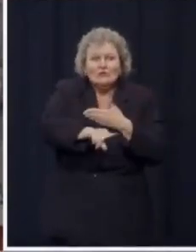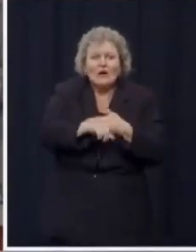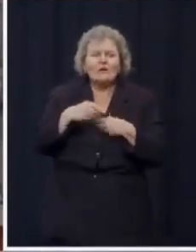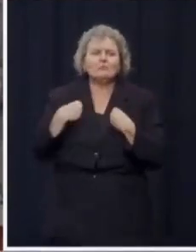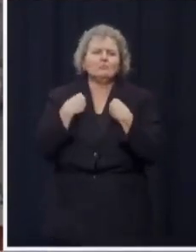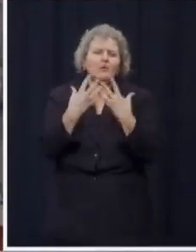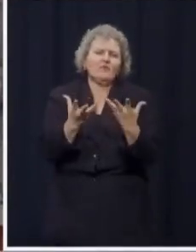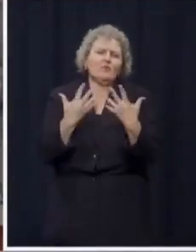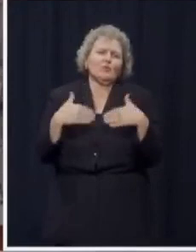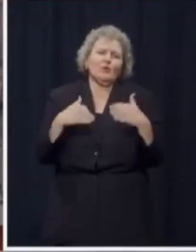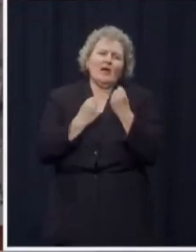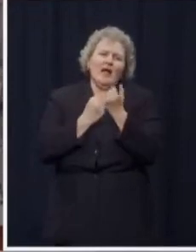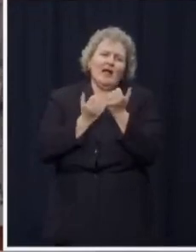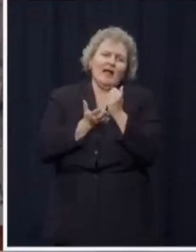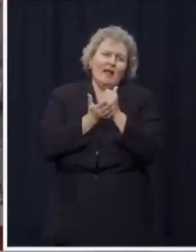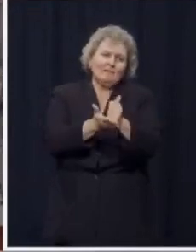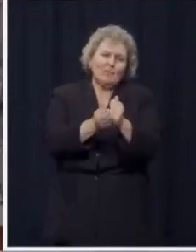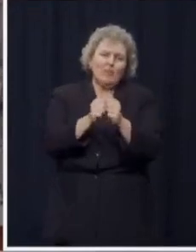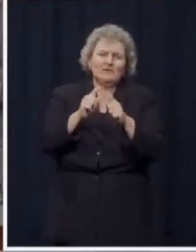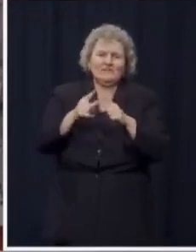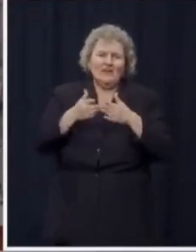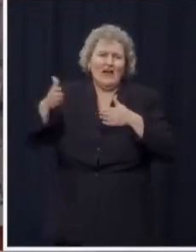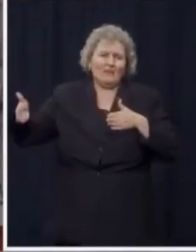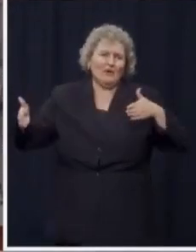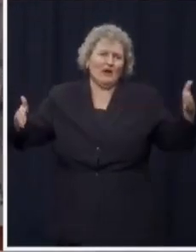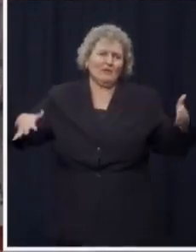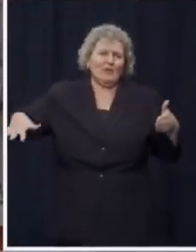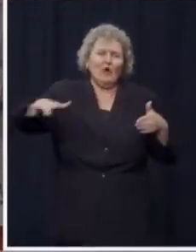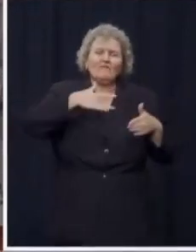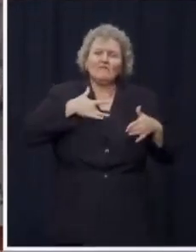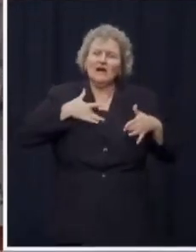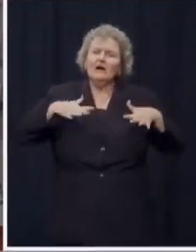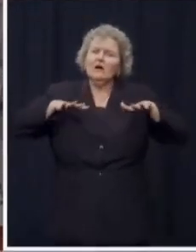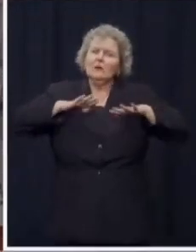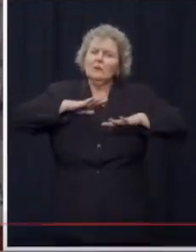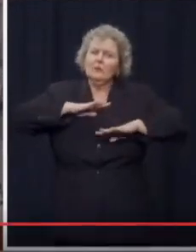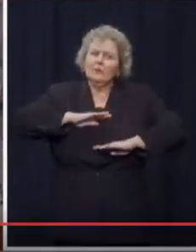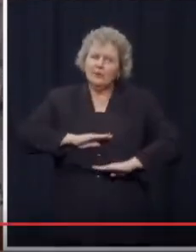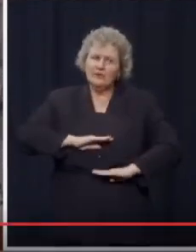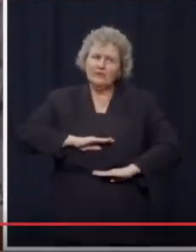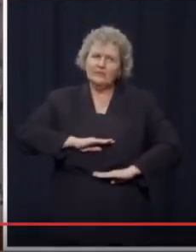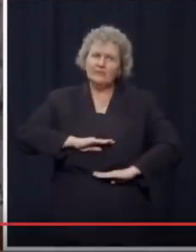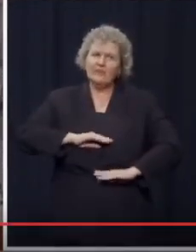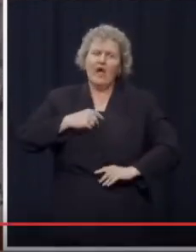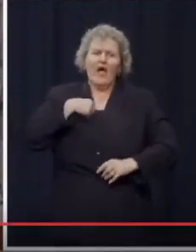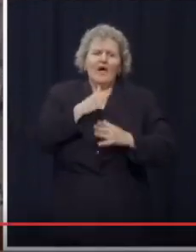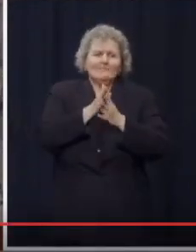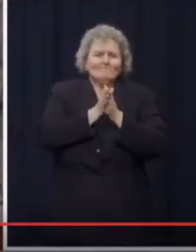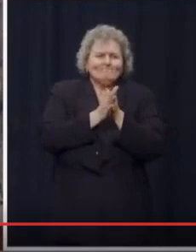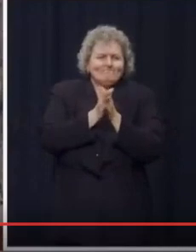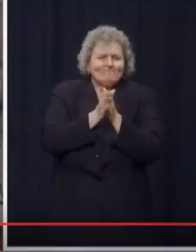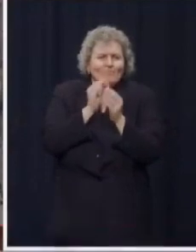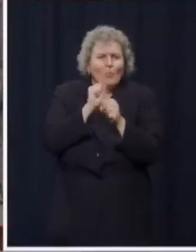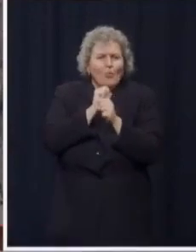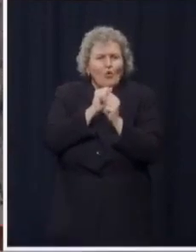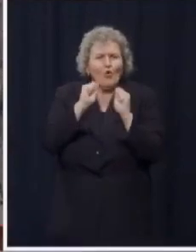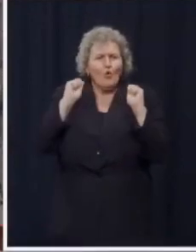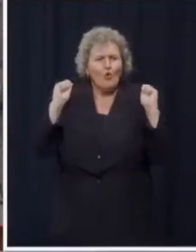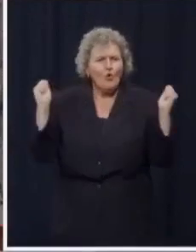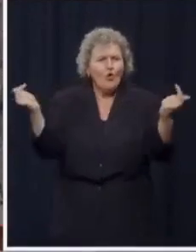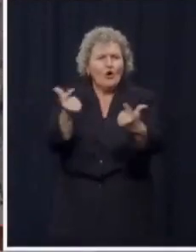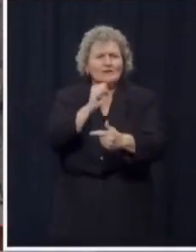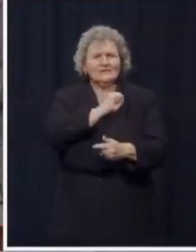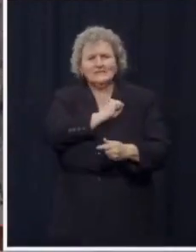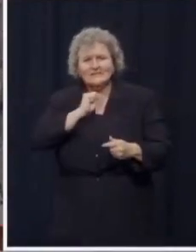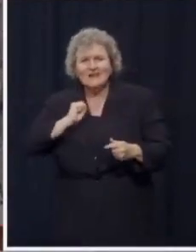and comfort for our neighbors. I look forward to working with everyone in both chambers to support and grow this initiative initiative